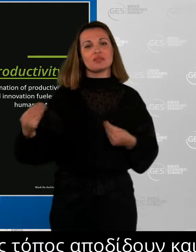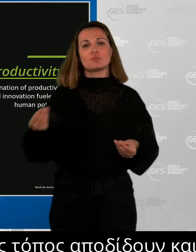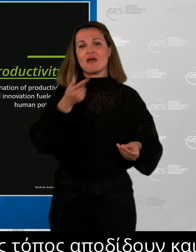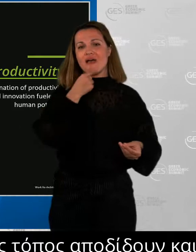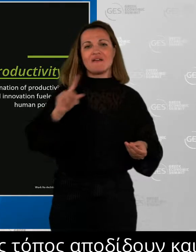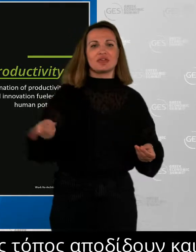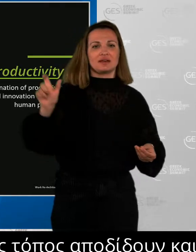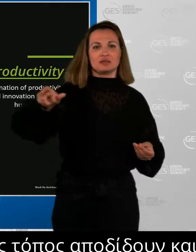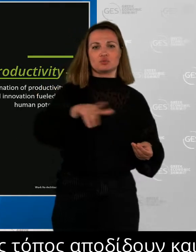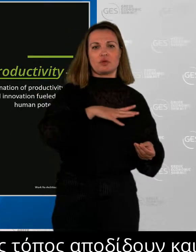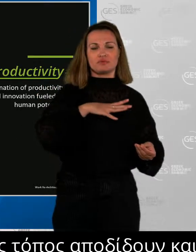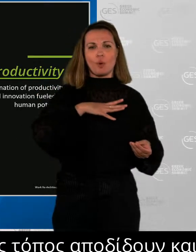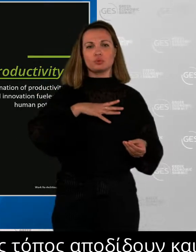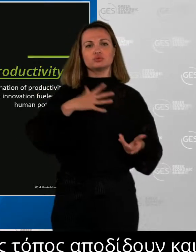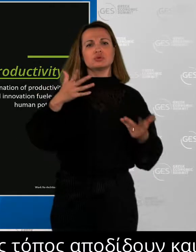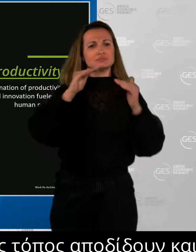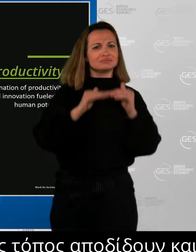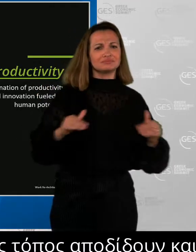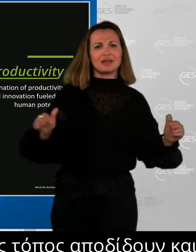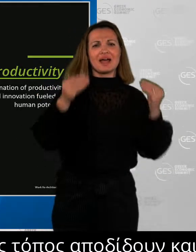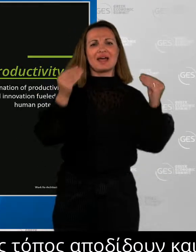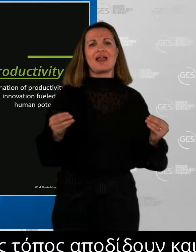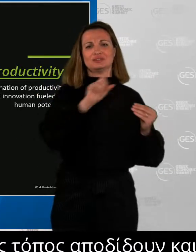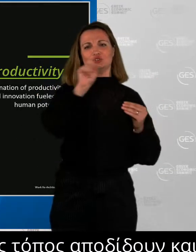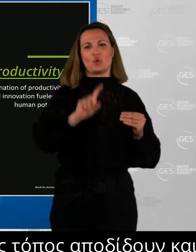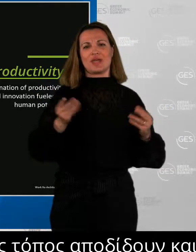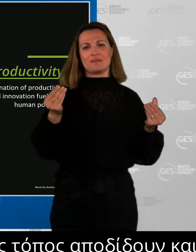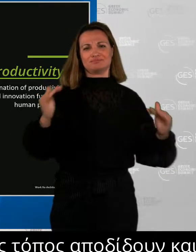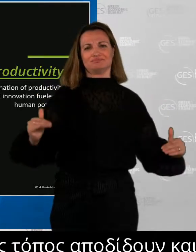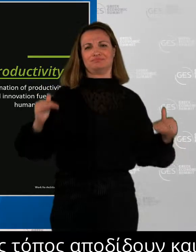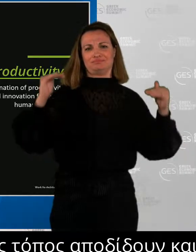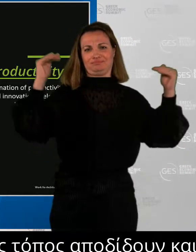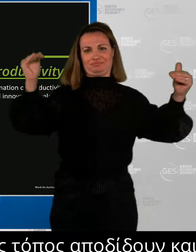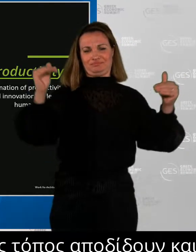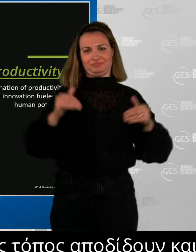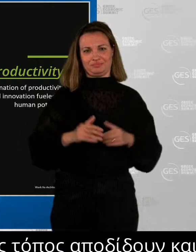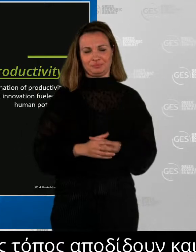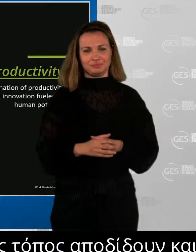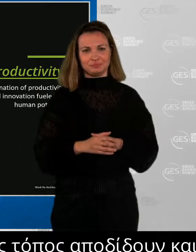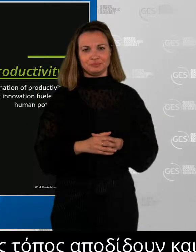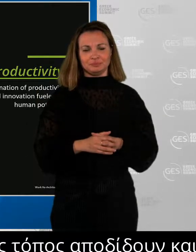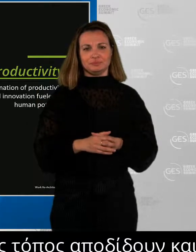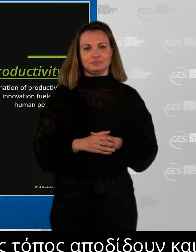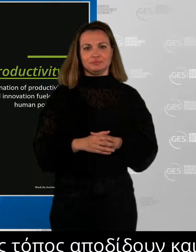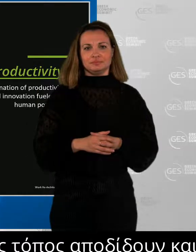purpose and meaning at work. And so I hope that we don't miss this opportunity